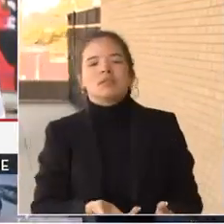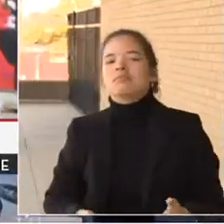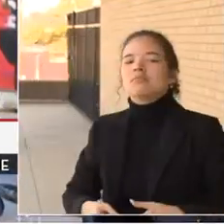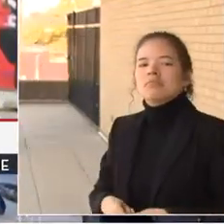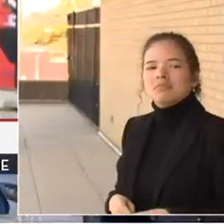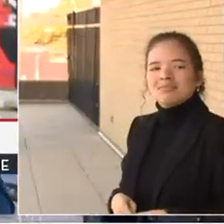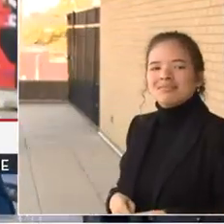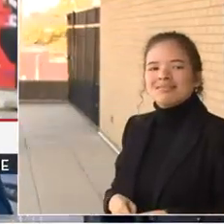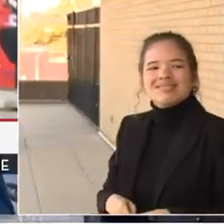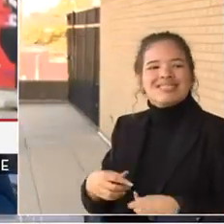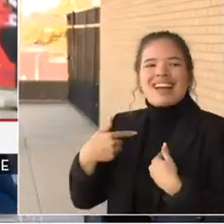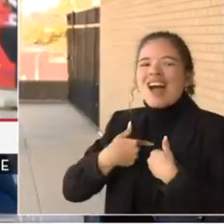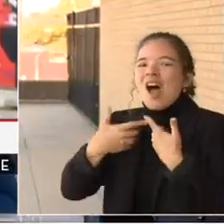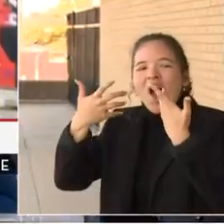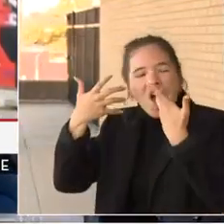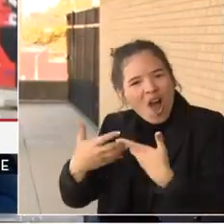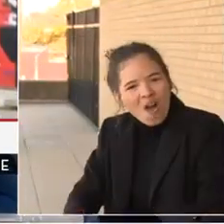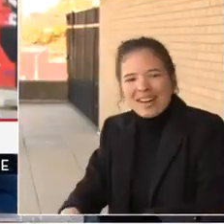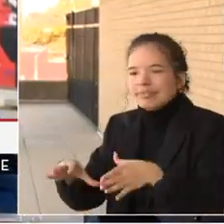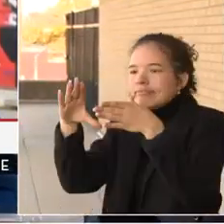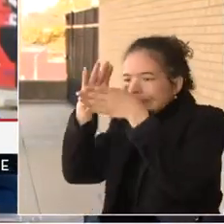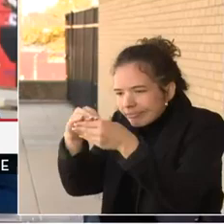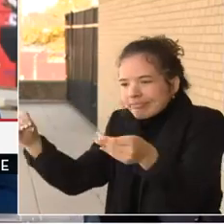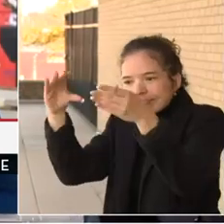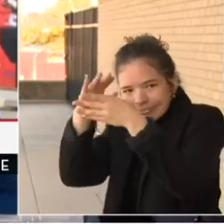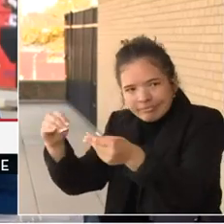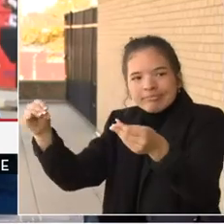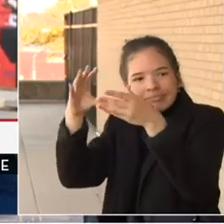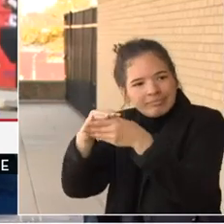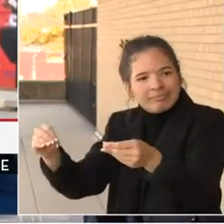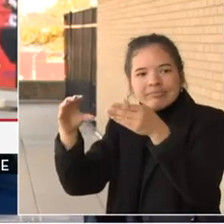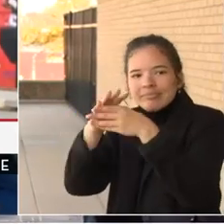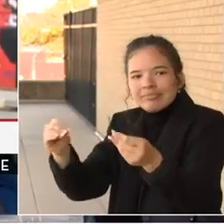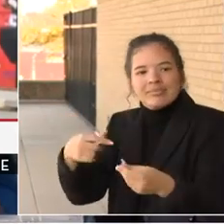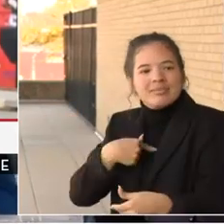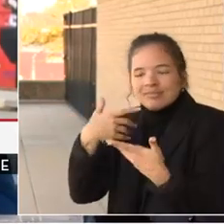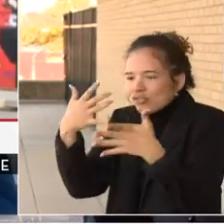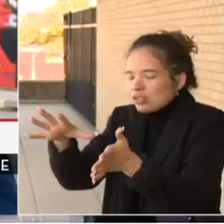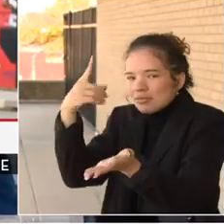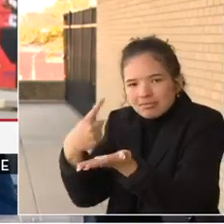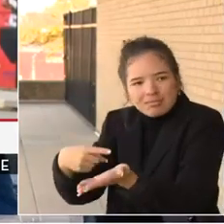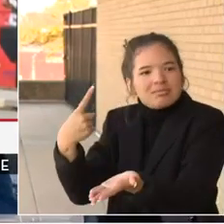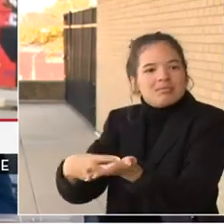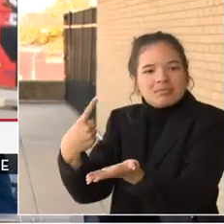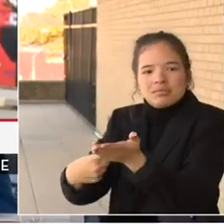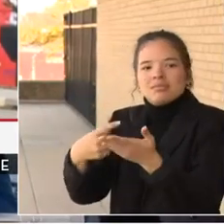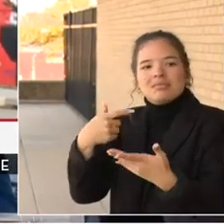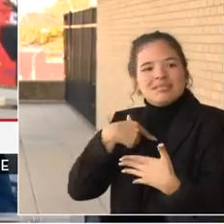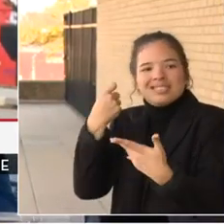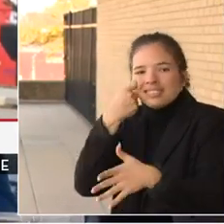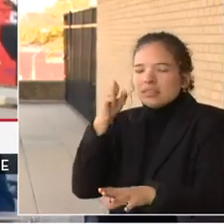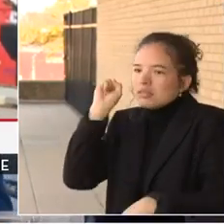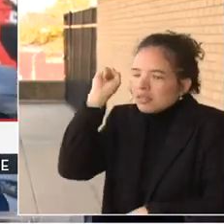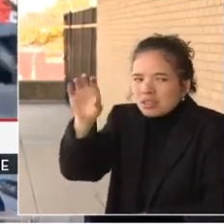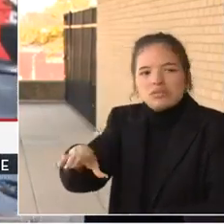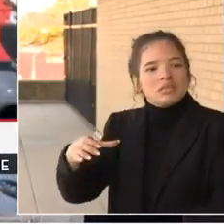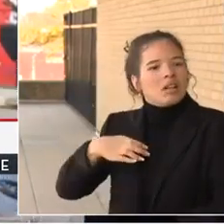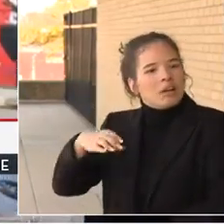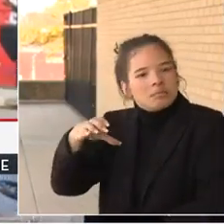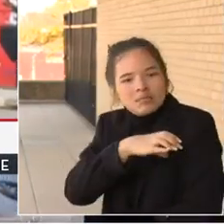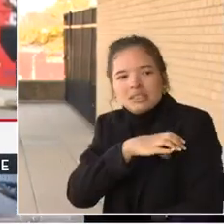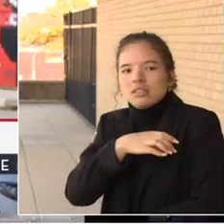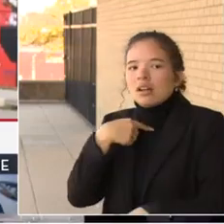I've already talked about and I've sent a letter to the council about what I think needs to change.